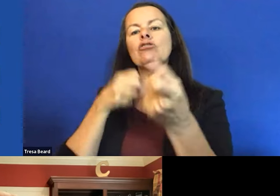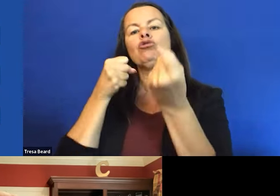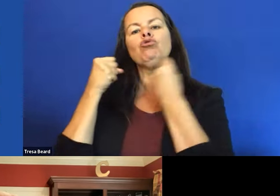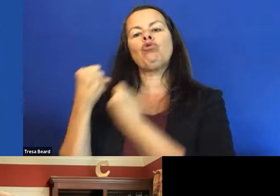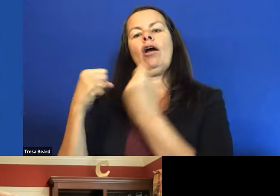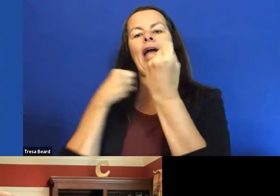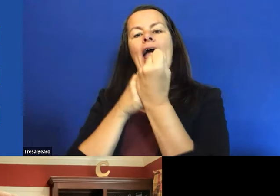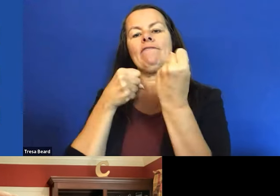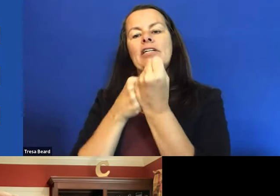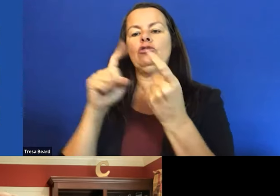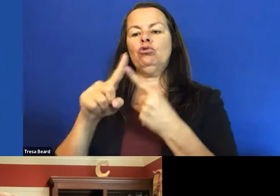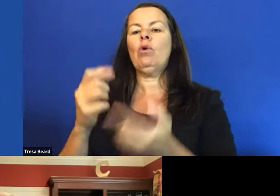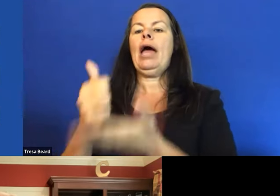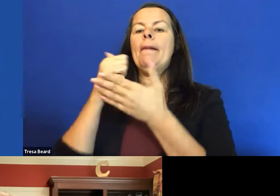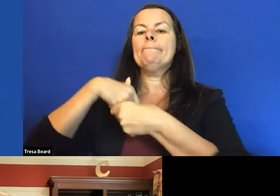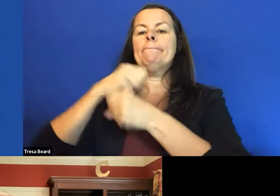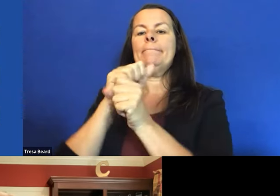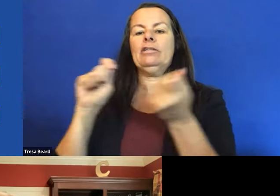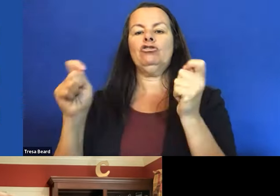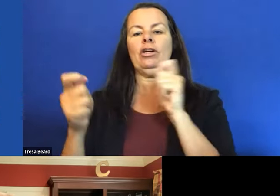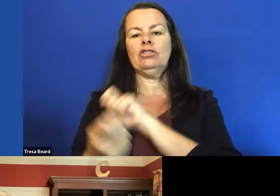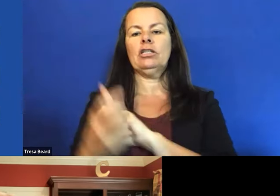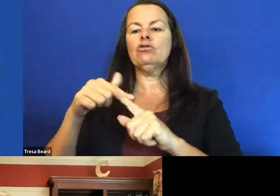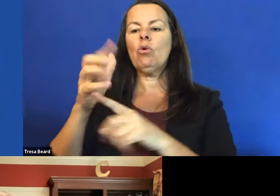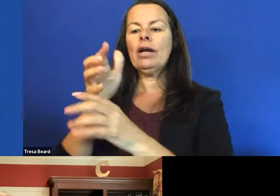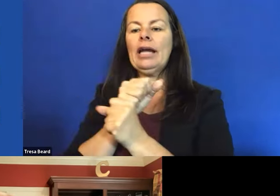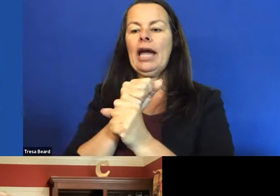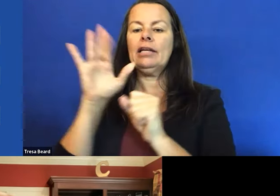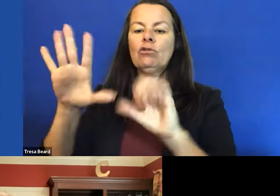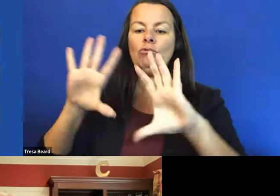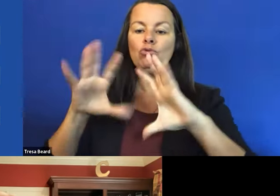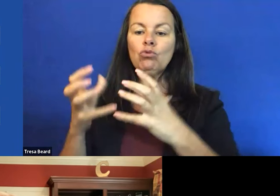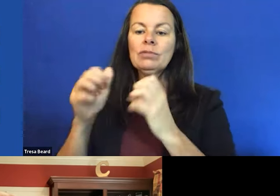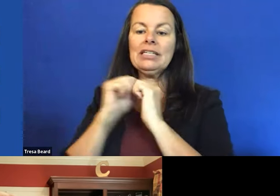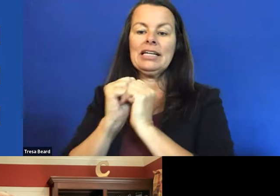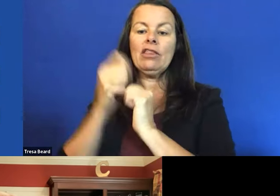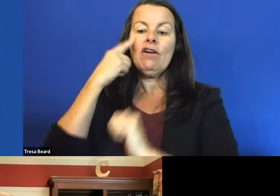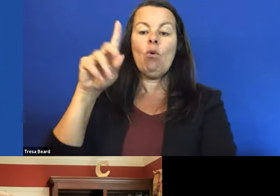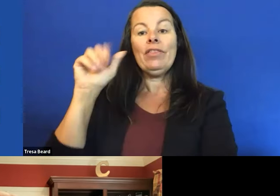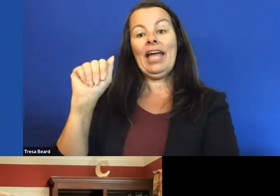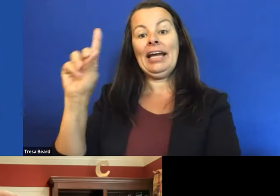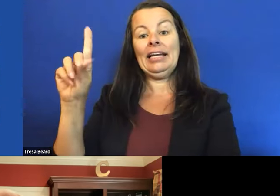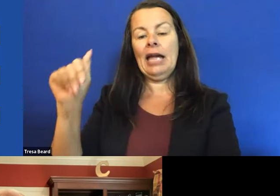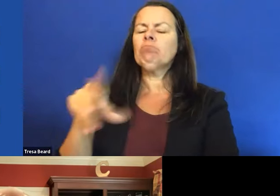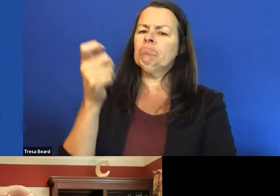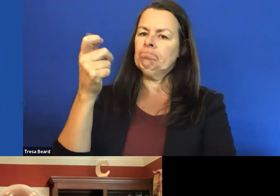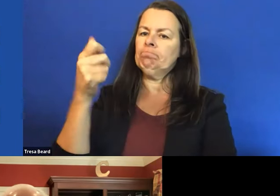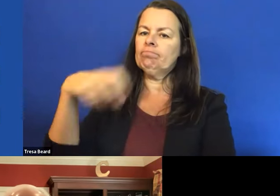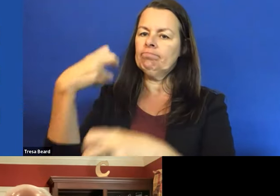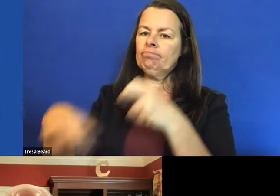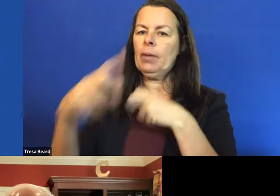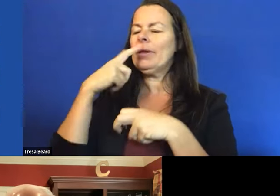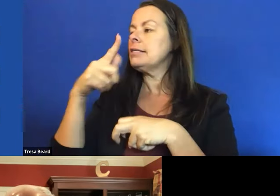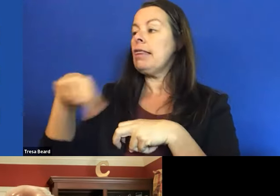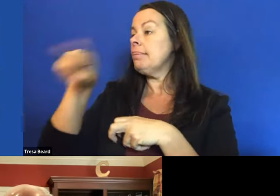Getting the groups together for the ADA was a tough one, because they hadn't really all worked